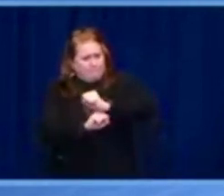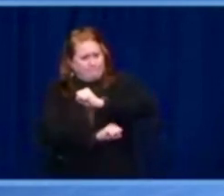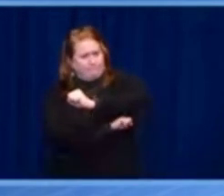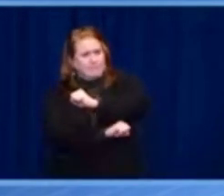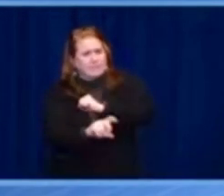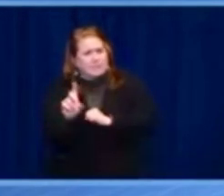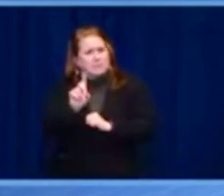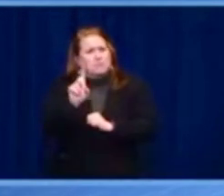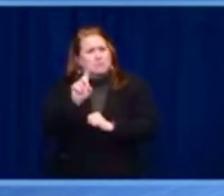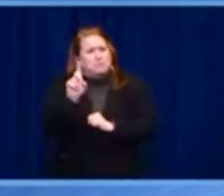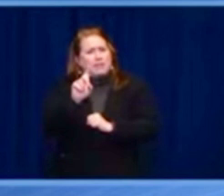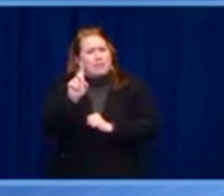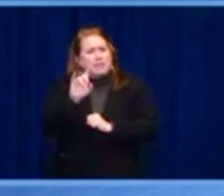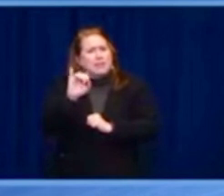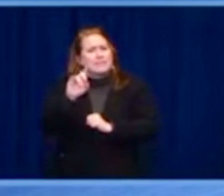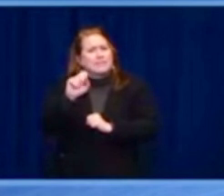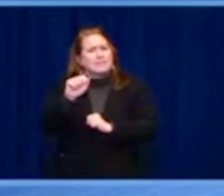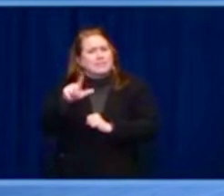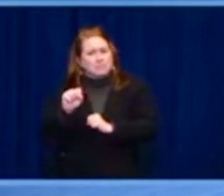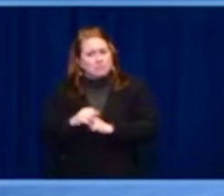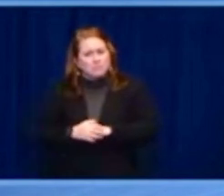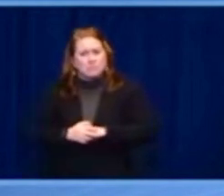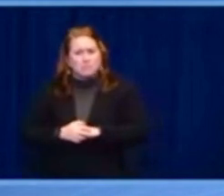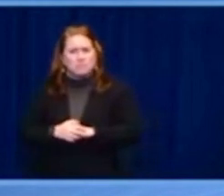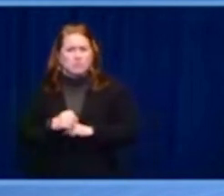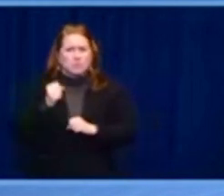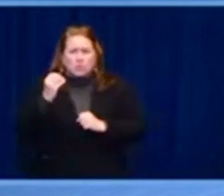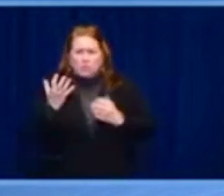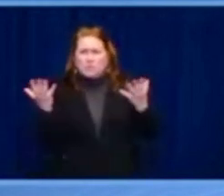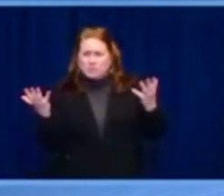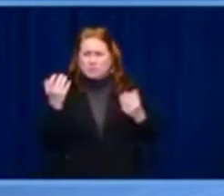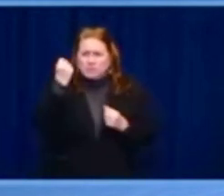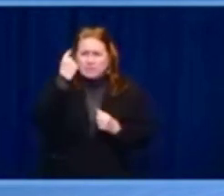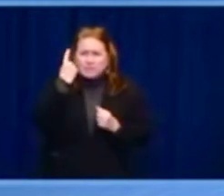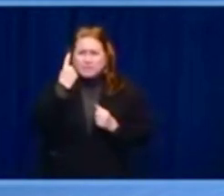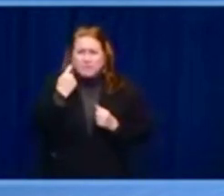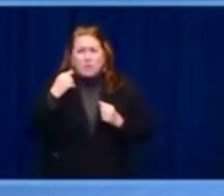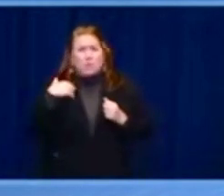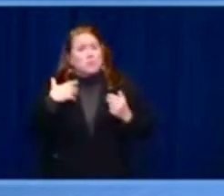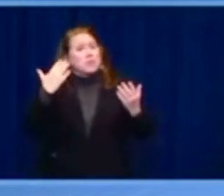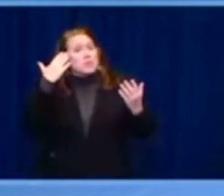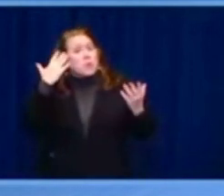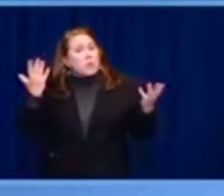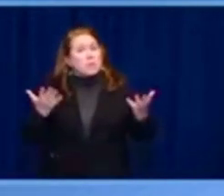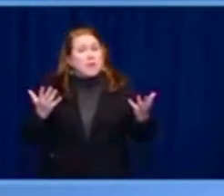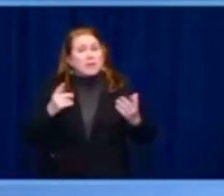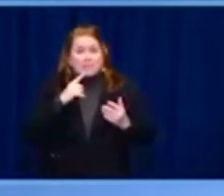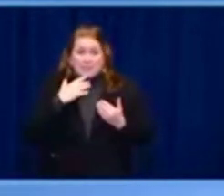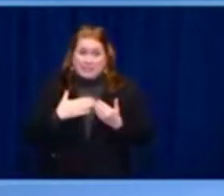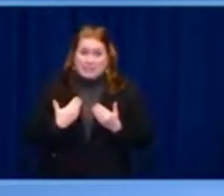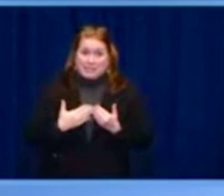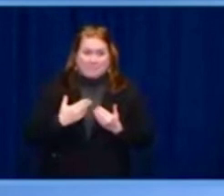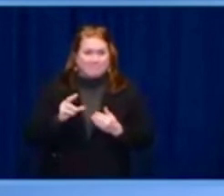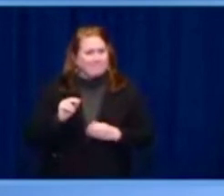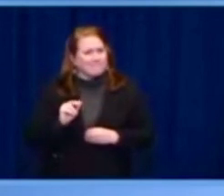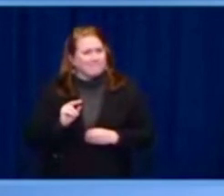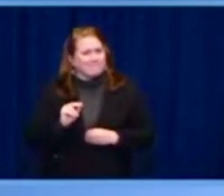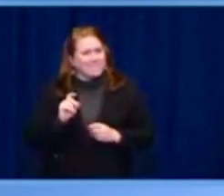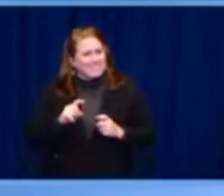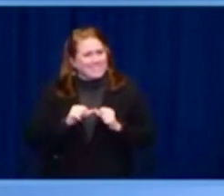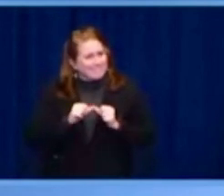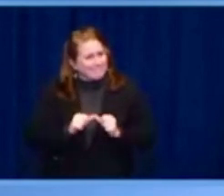emphasize the word dignity of all people, including women and girls, you know, because wherever women and girls are under threat,